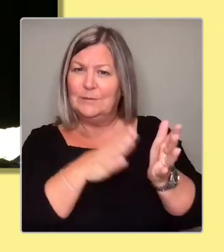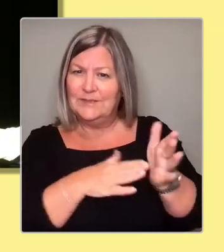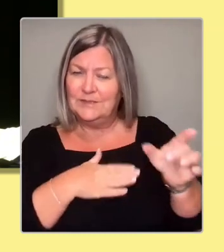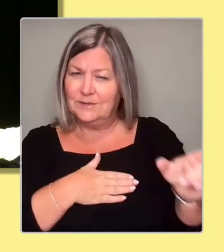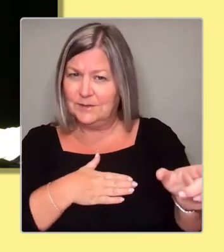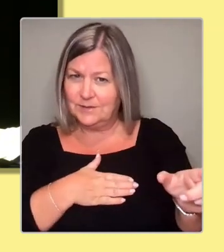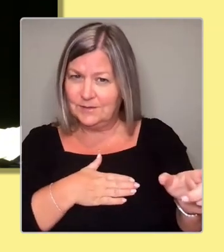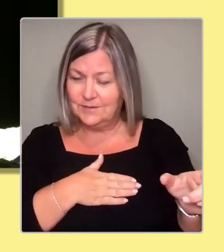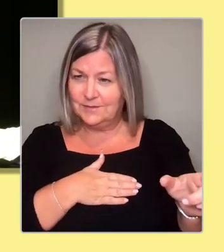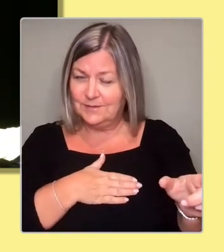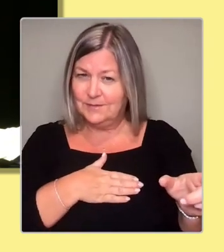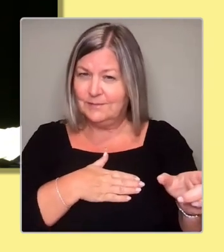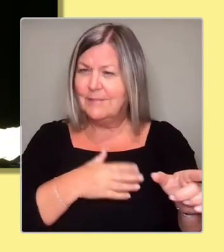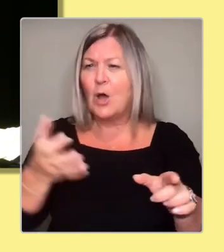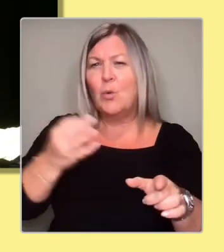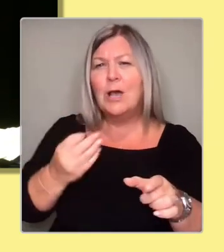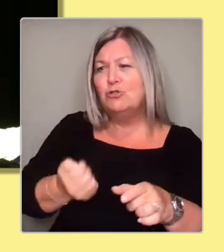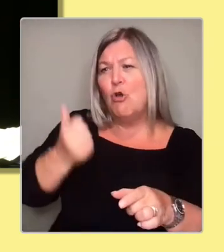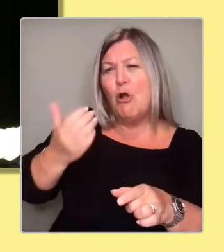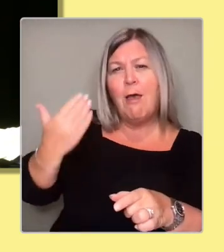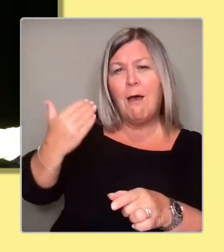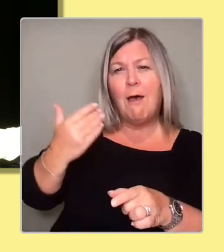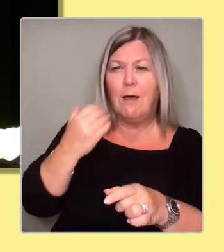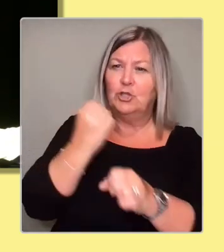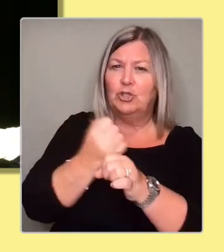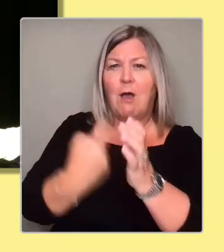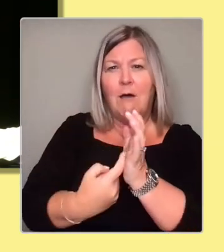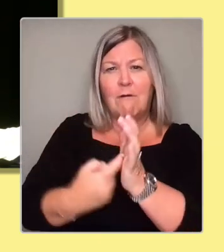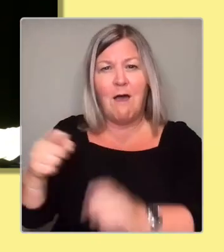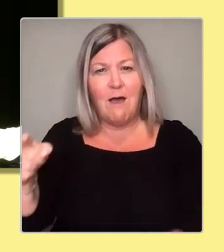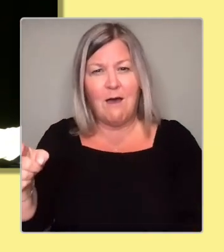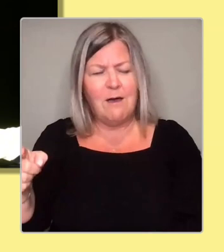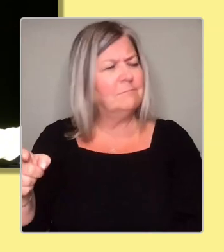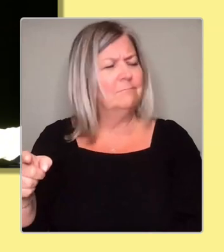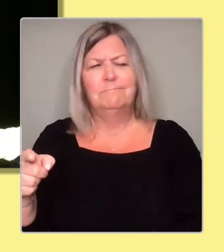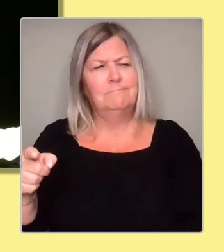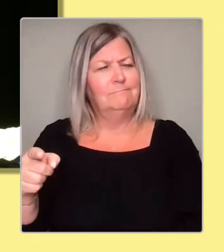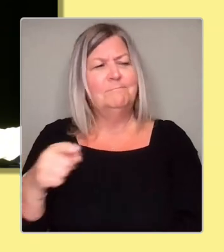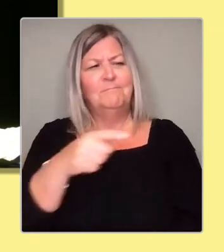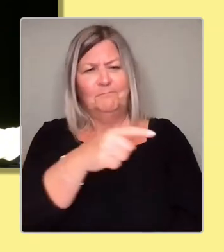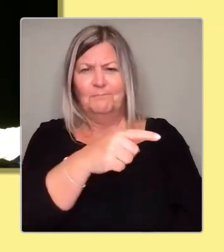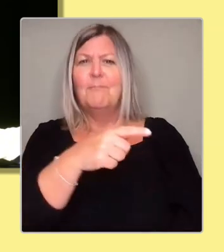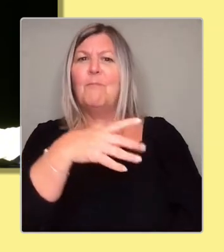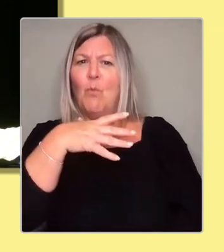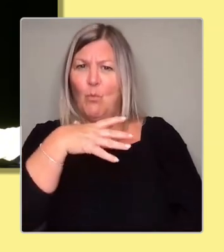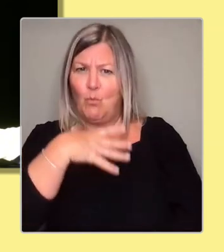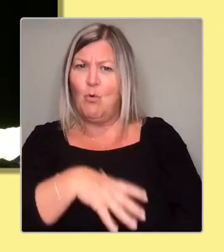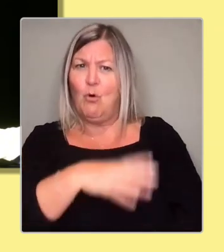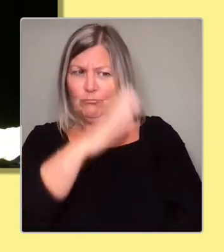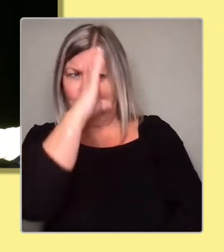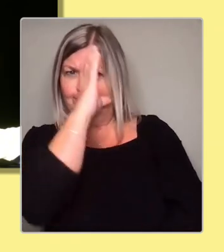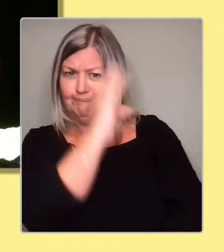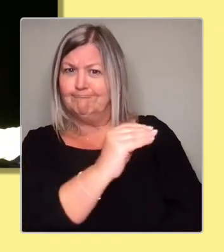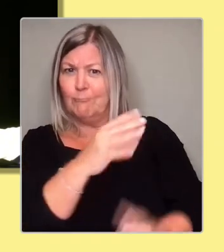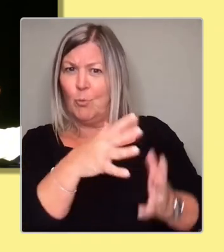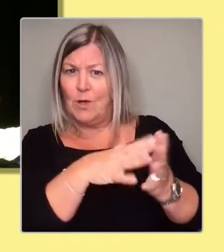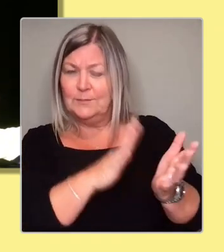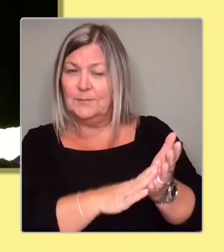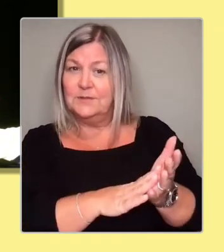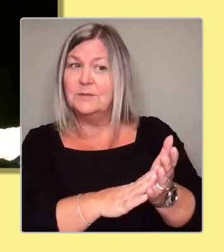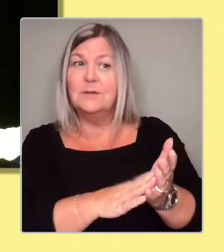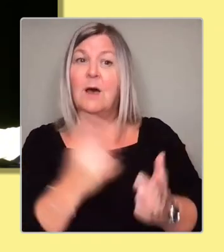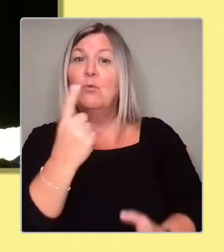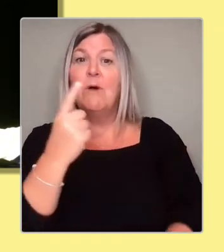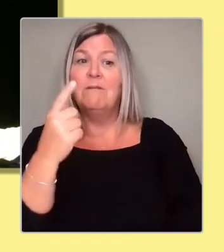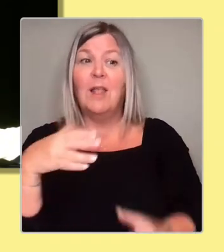making sure that we send a signal to Westminster that they will not have a leader that will just roll over and cave in. Because if they know that, then the game's a